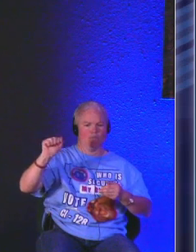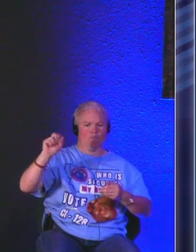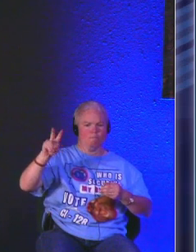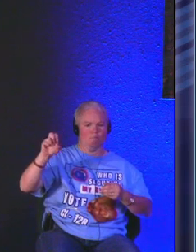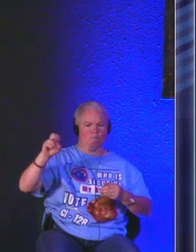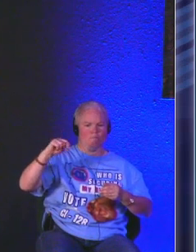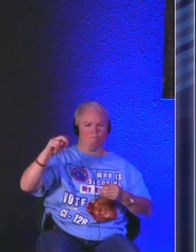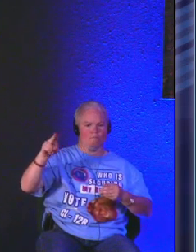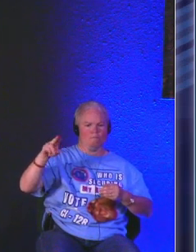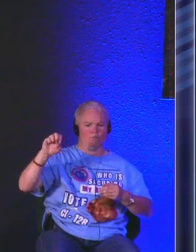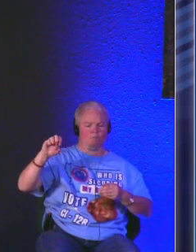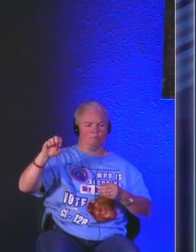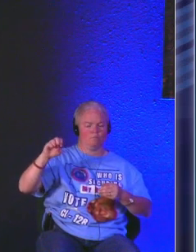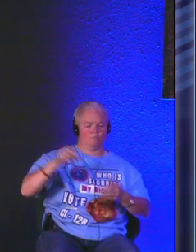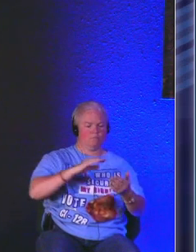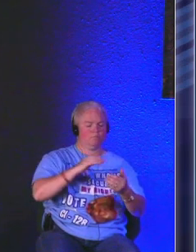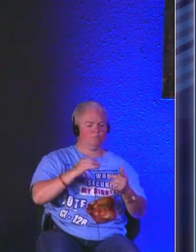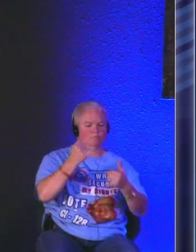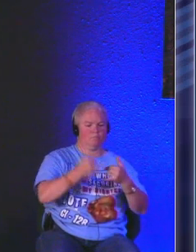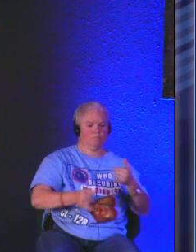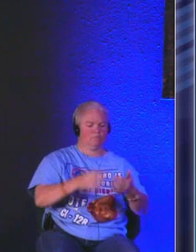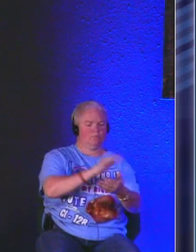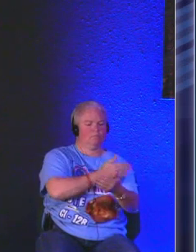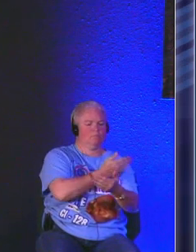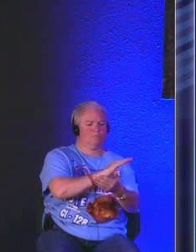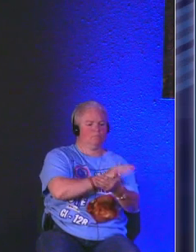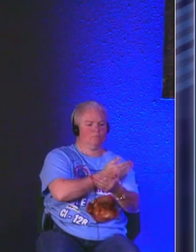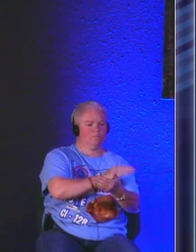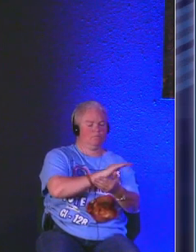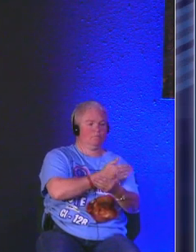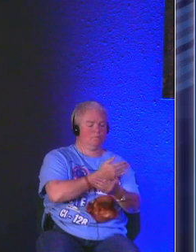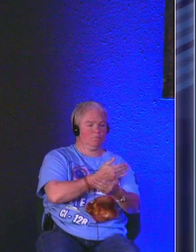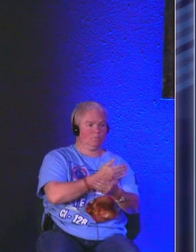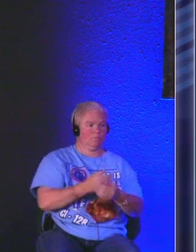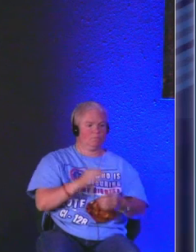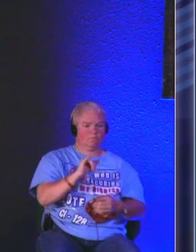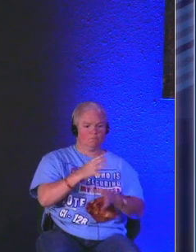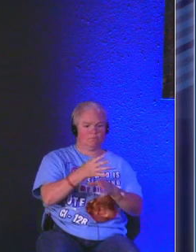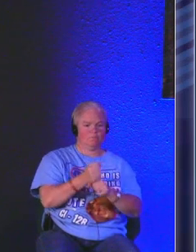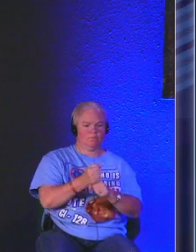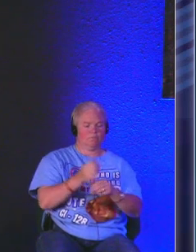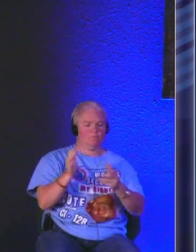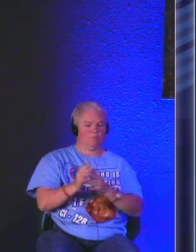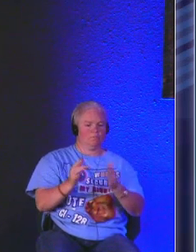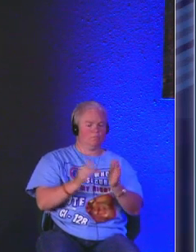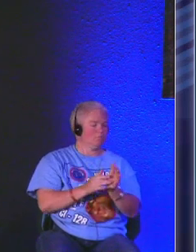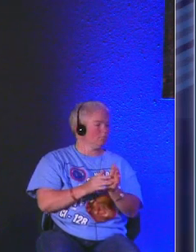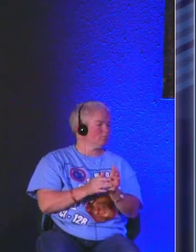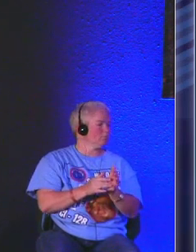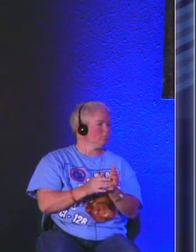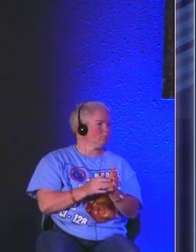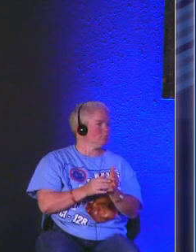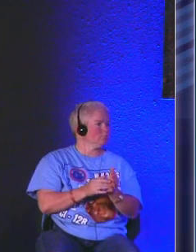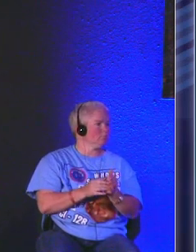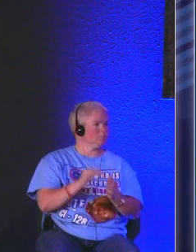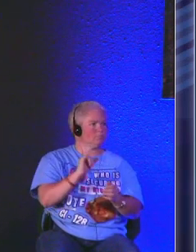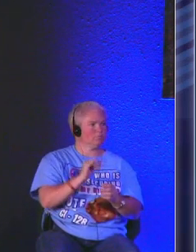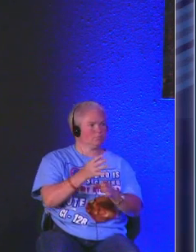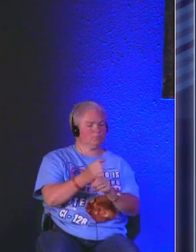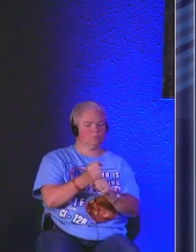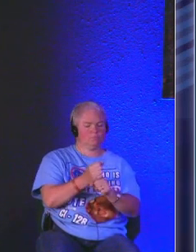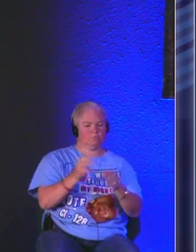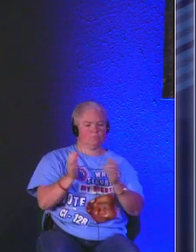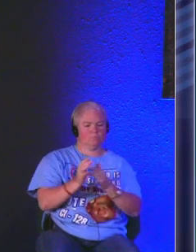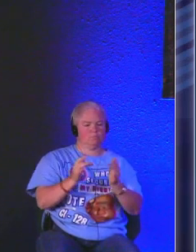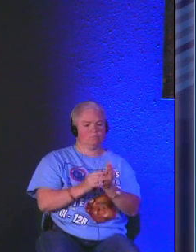even that goes with that last song that Dave sang you know it's man if I got Jesus I got everything and if we got Jesus